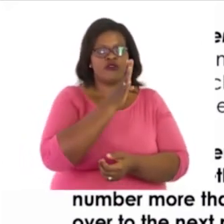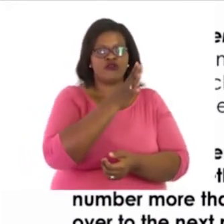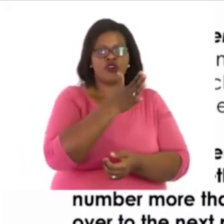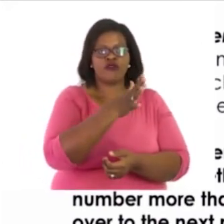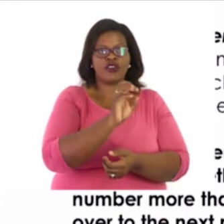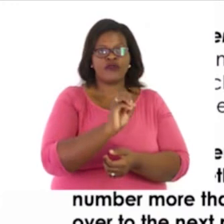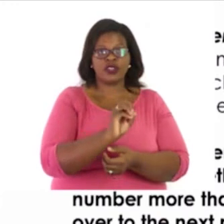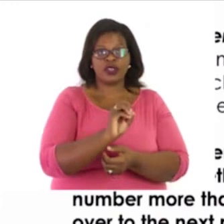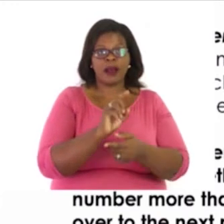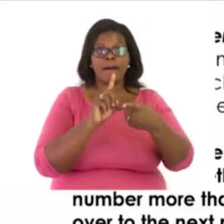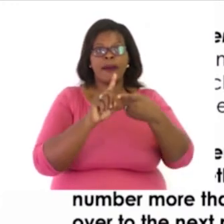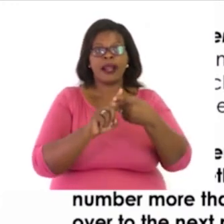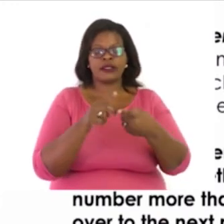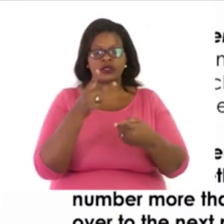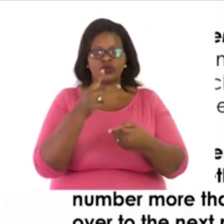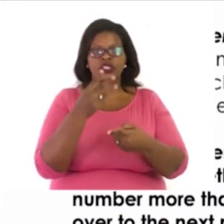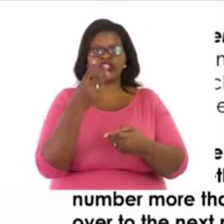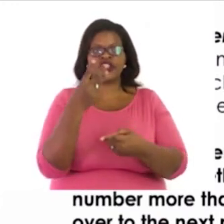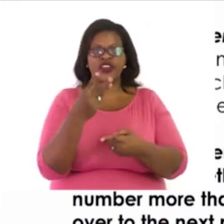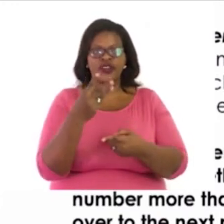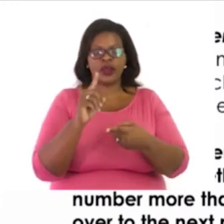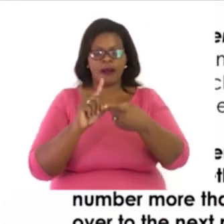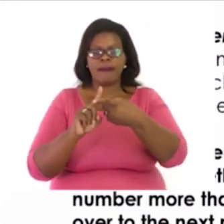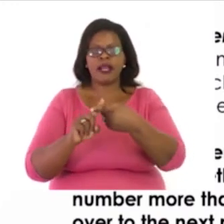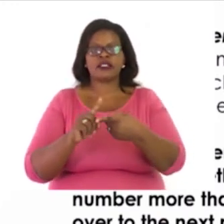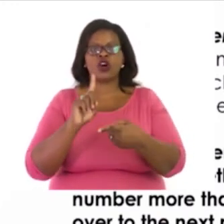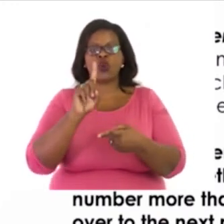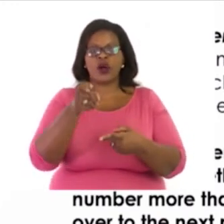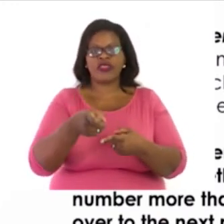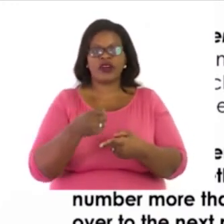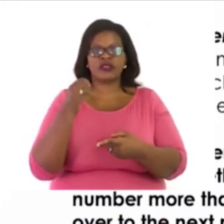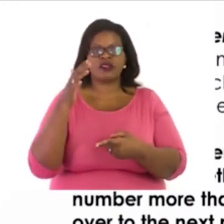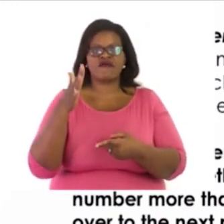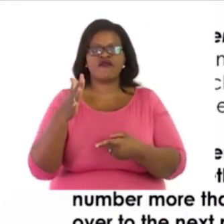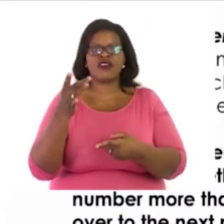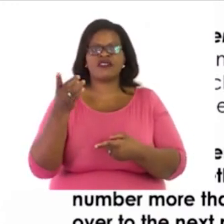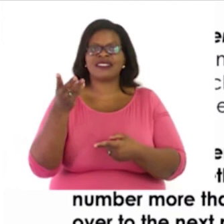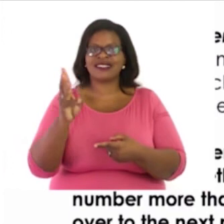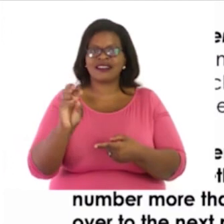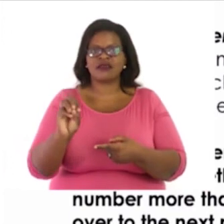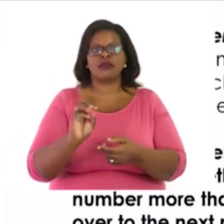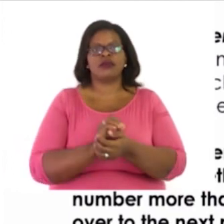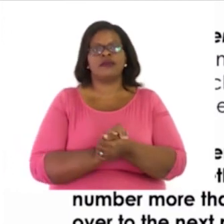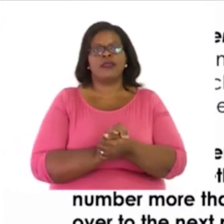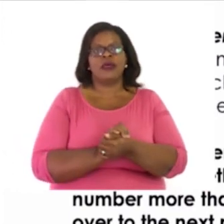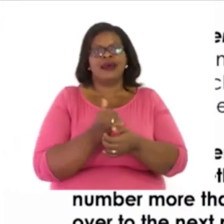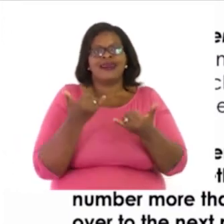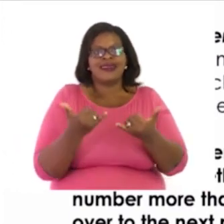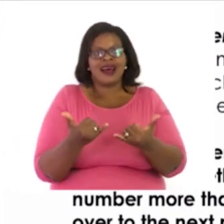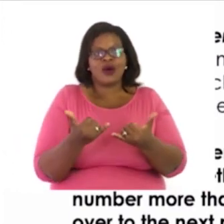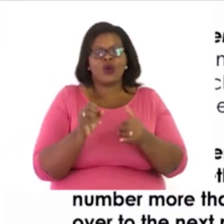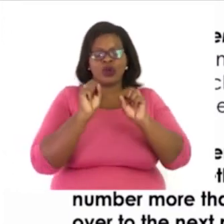450 plus 23 plus 1560. Now, we